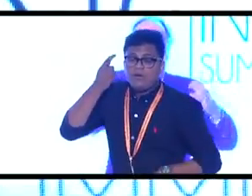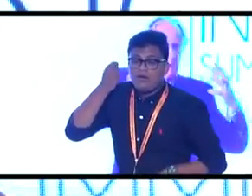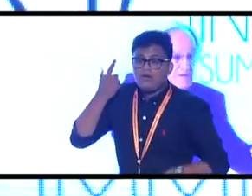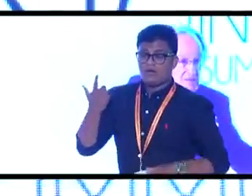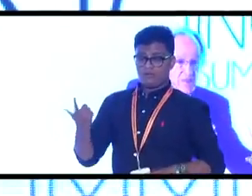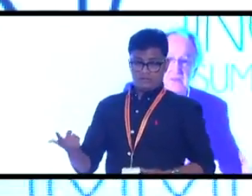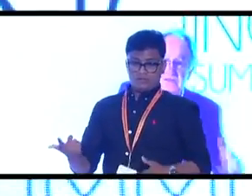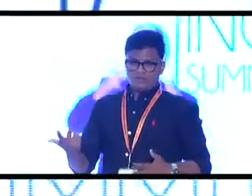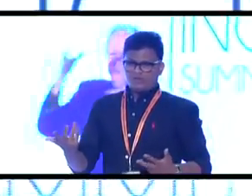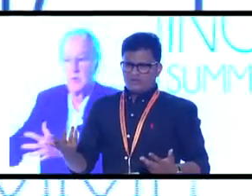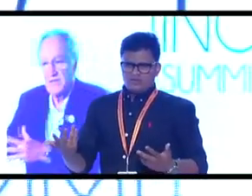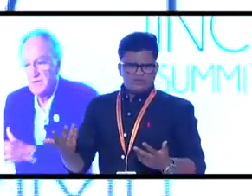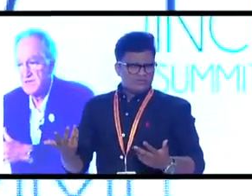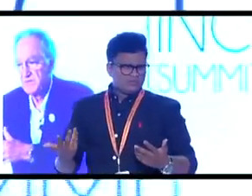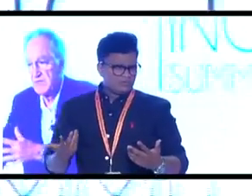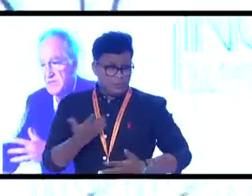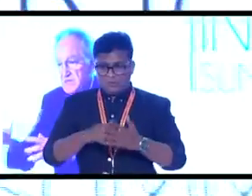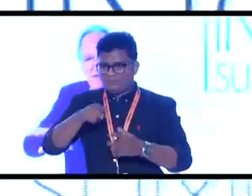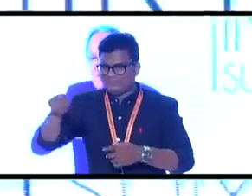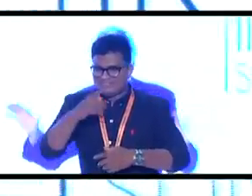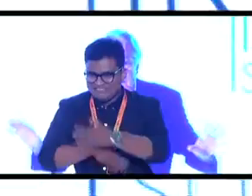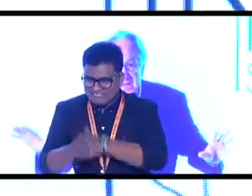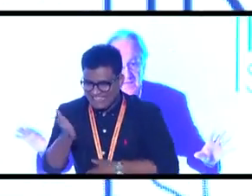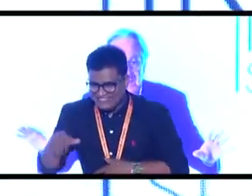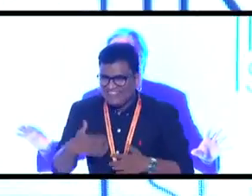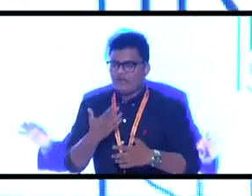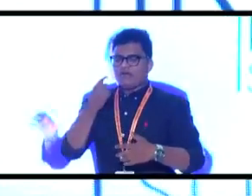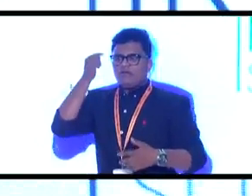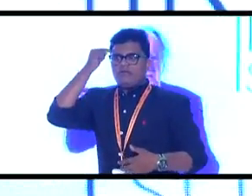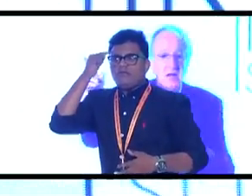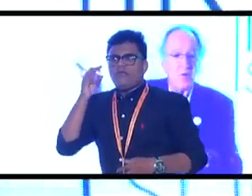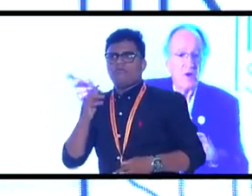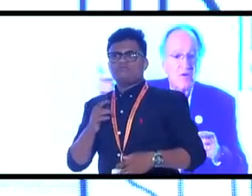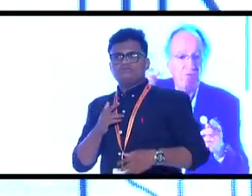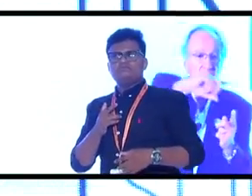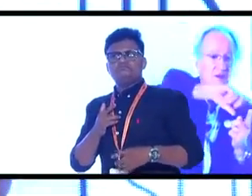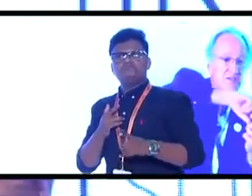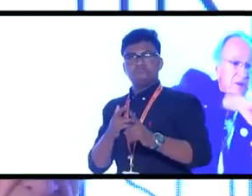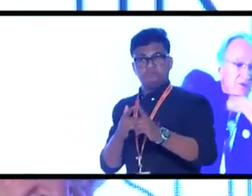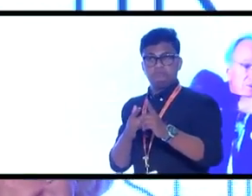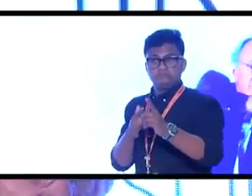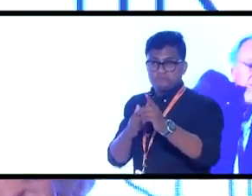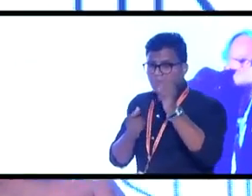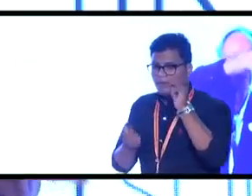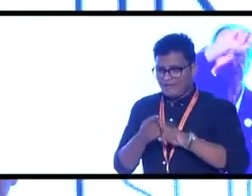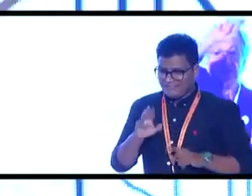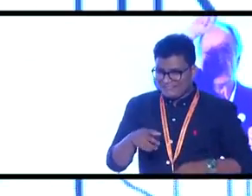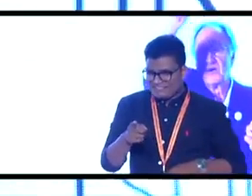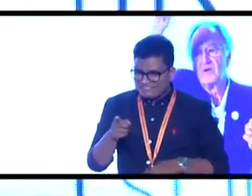People with disabilities and people without disabilities. That's not it. You see, we all fall on a spectrum